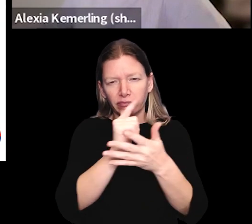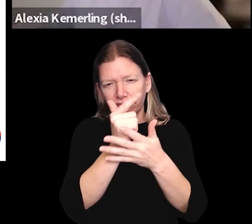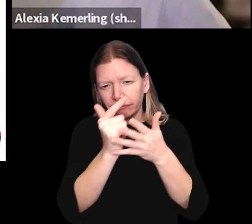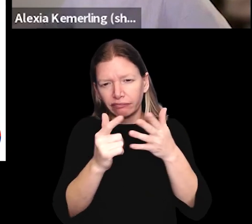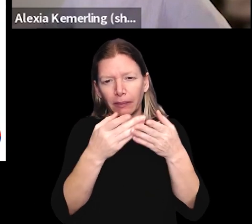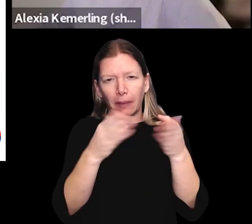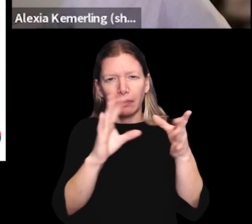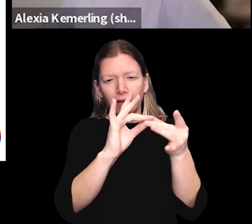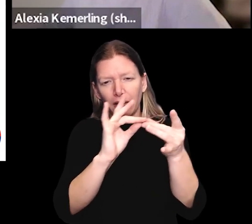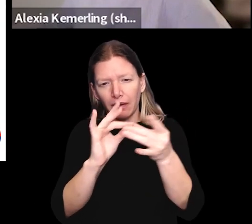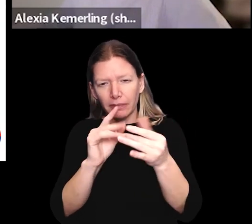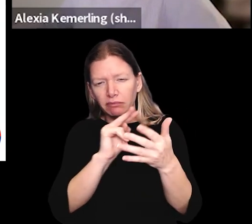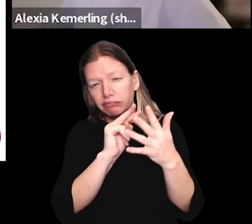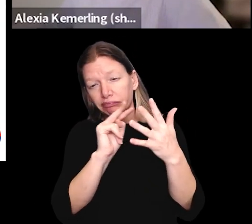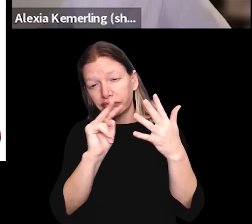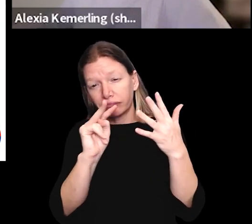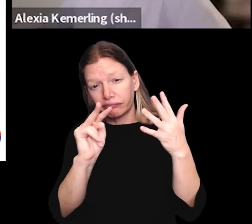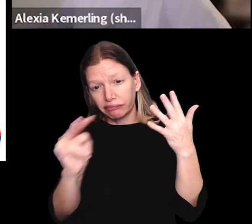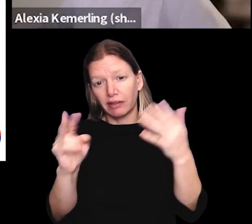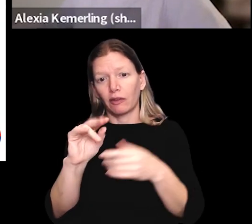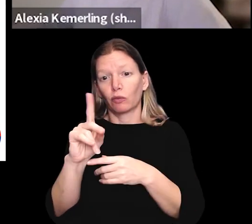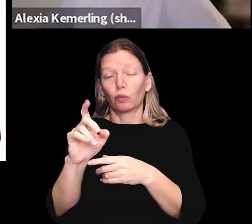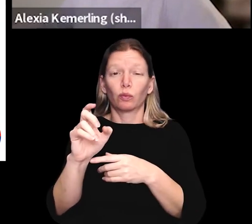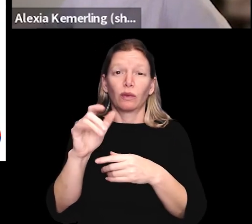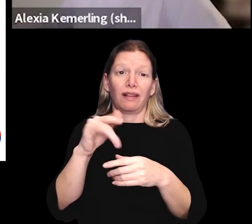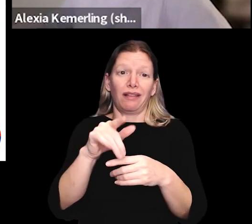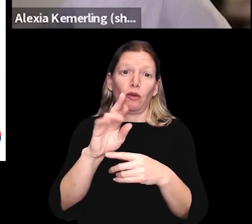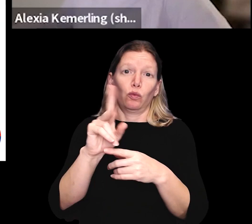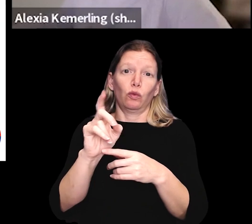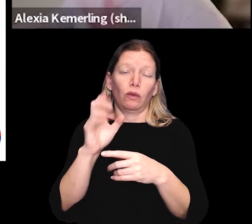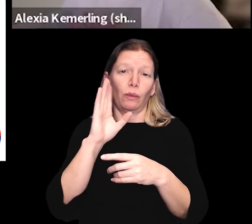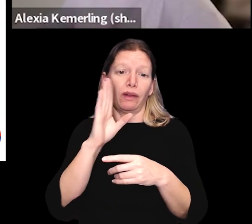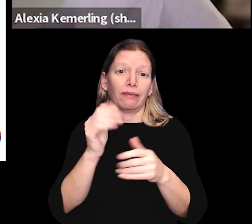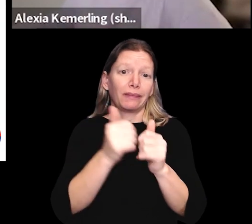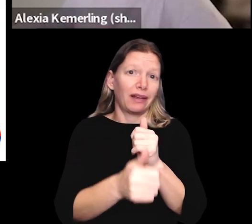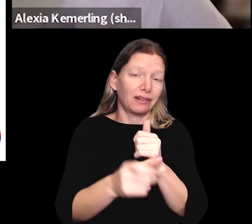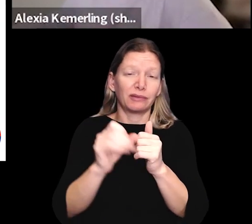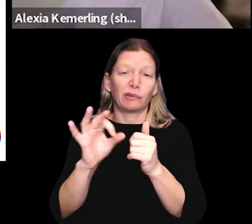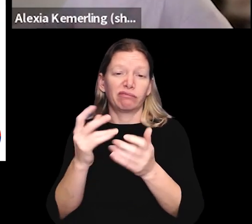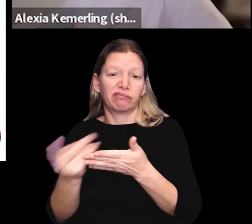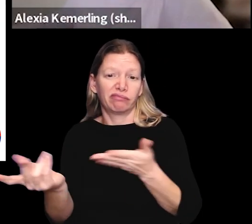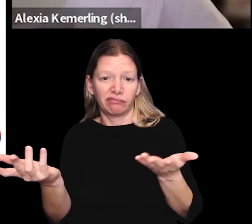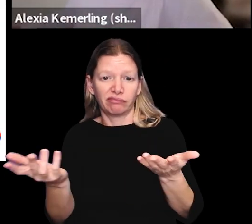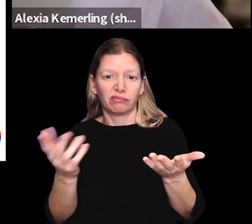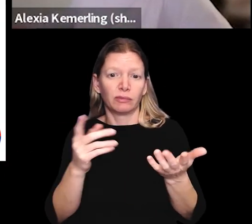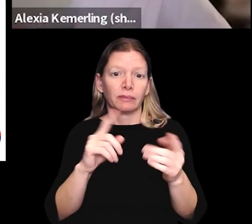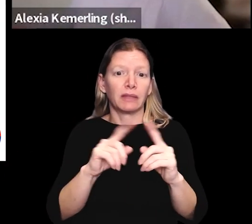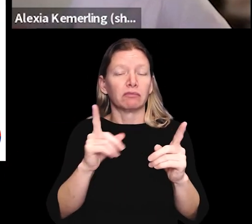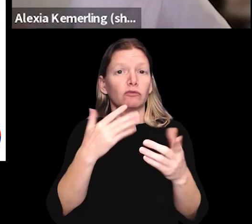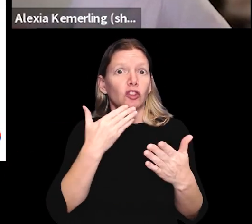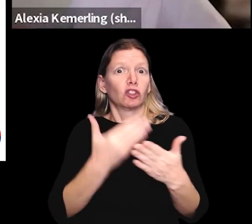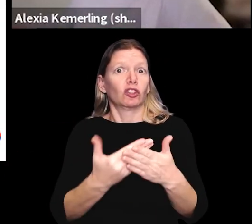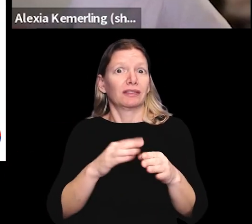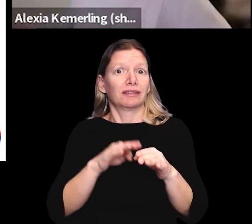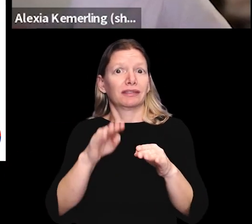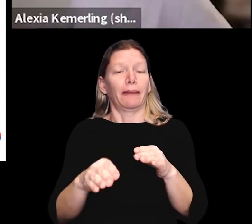through all of the public comments and then the rule will eventually have to be passed and implemented. But it's a